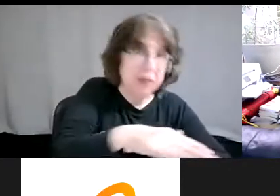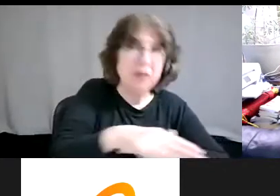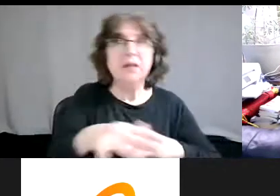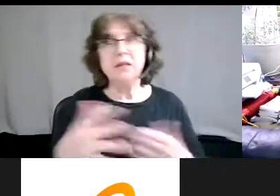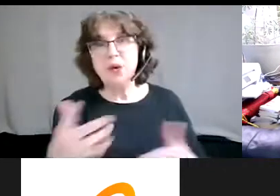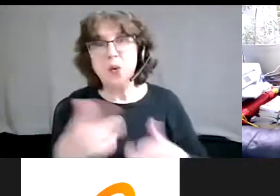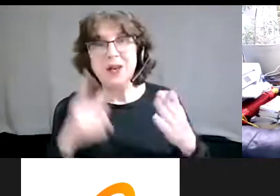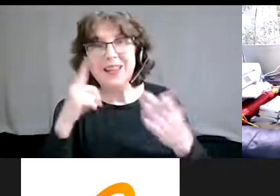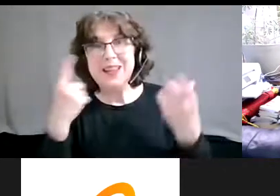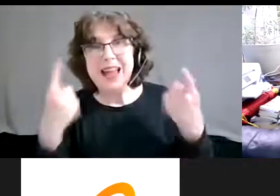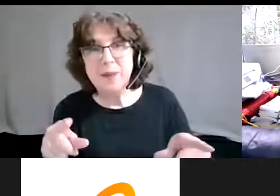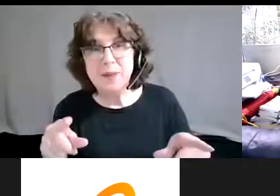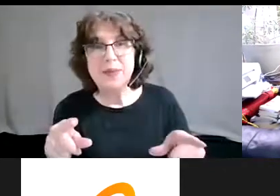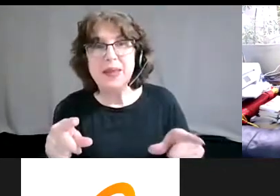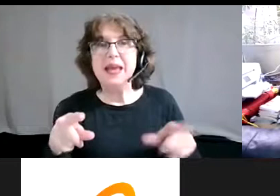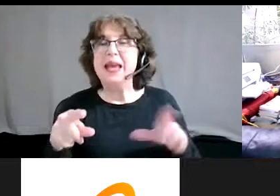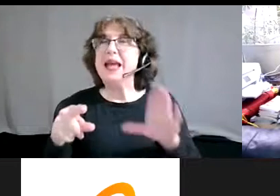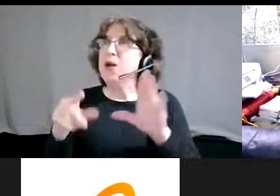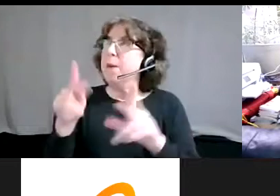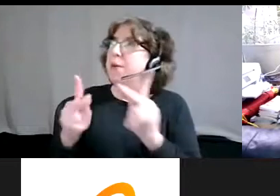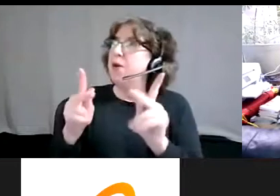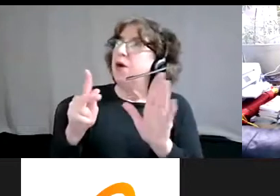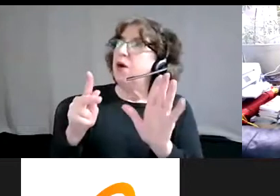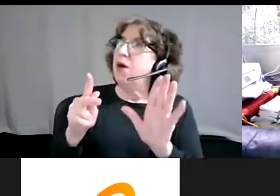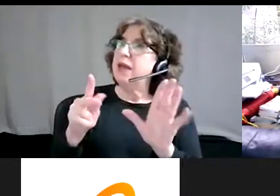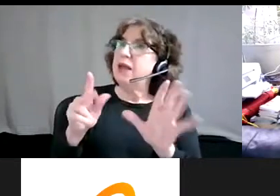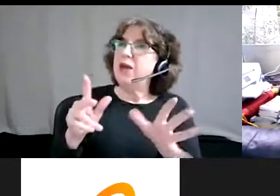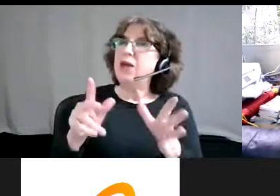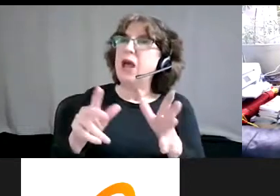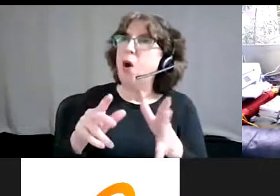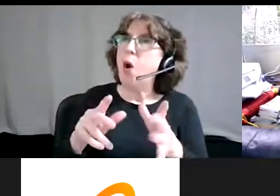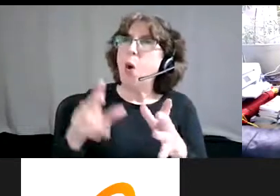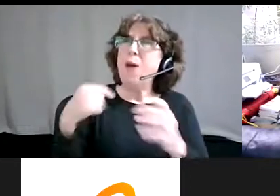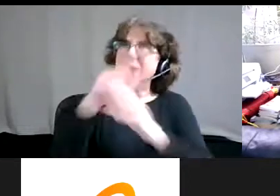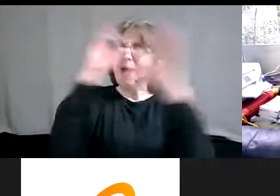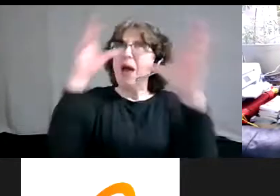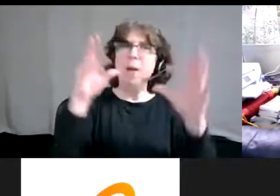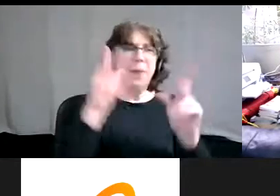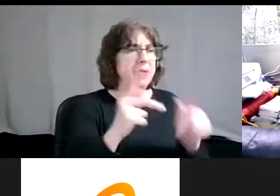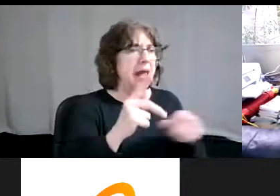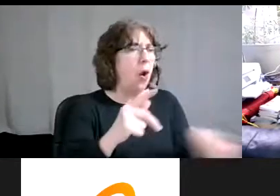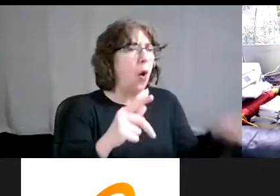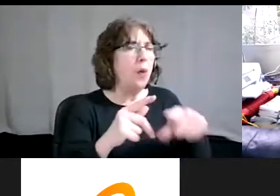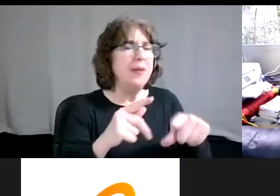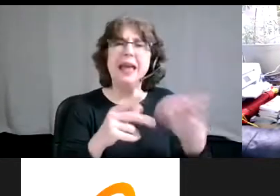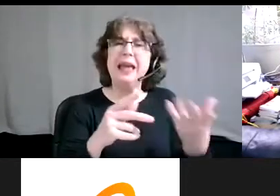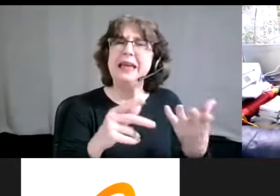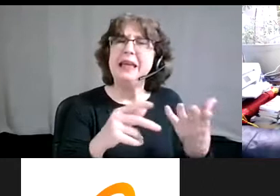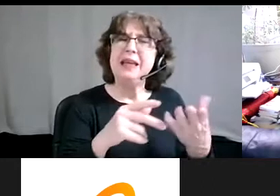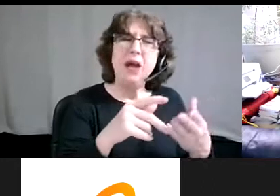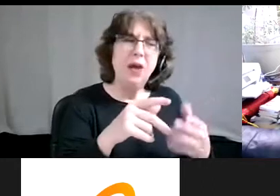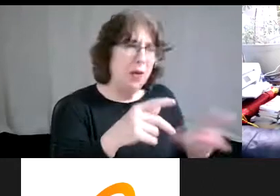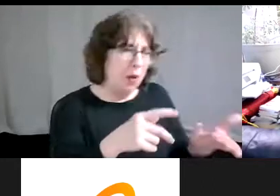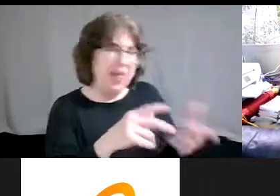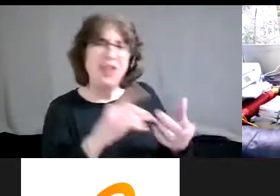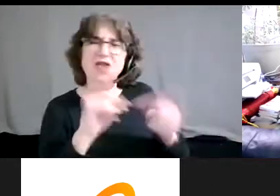folks sort of reframed it into sort of an individualistic argument. Well, what is it that black, brown, indigenous folks are doing that's leading